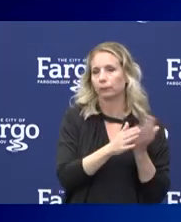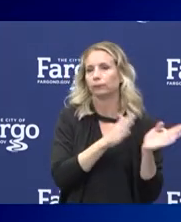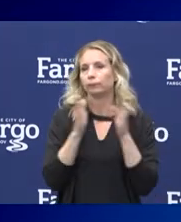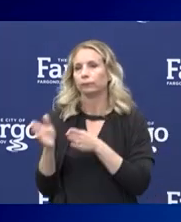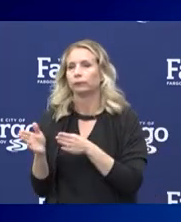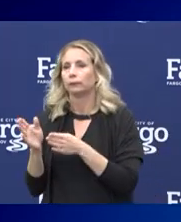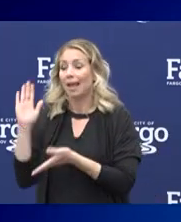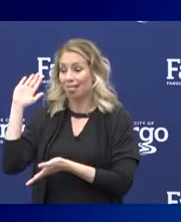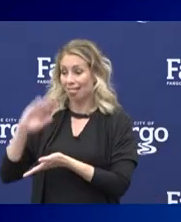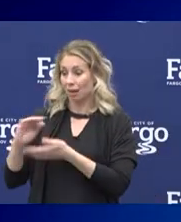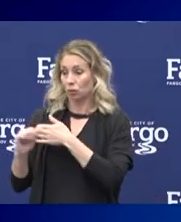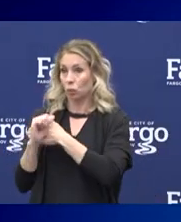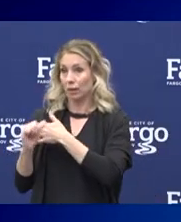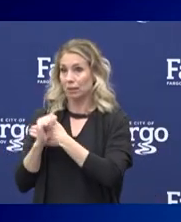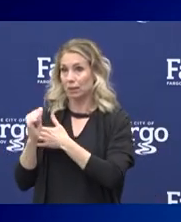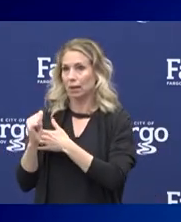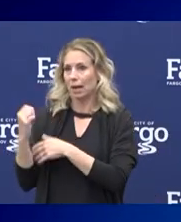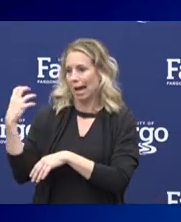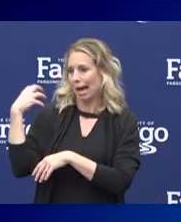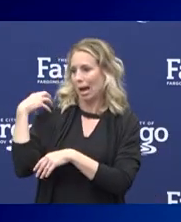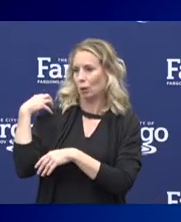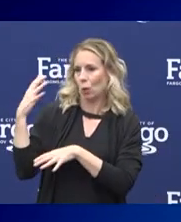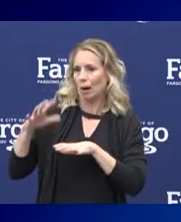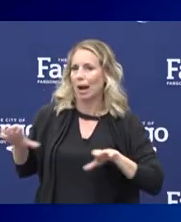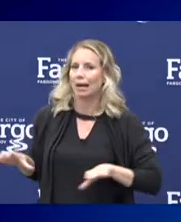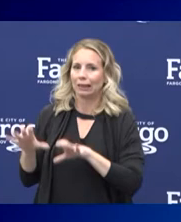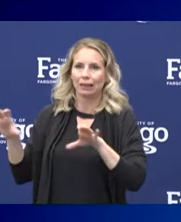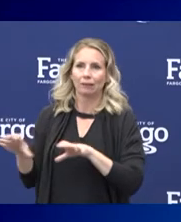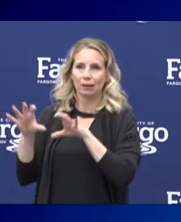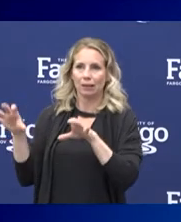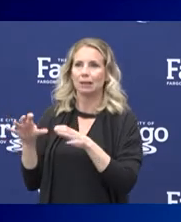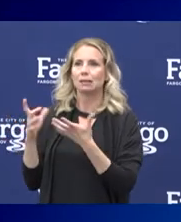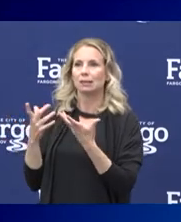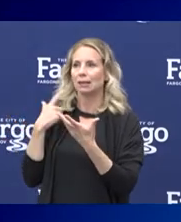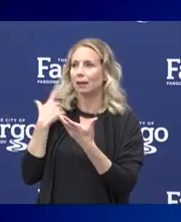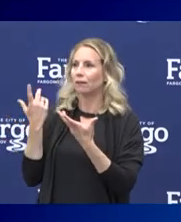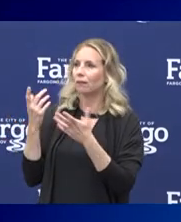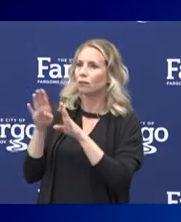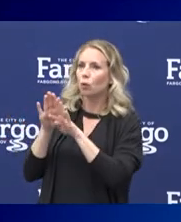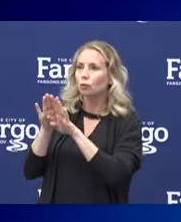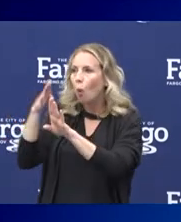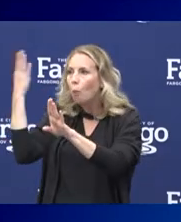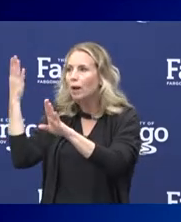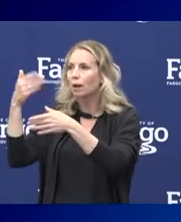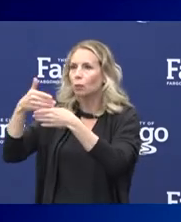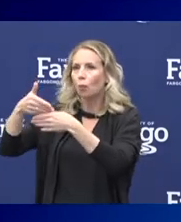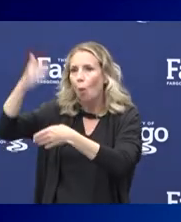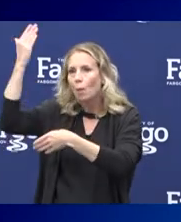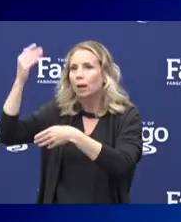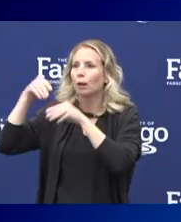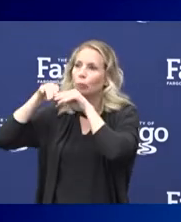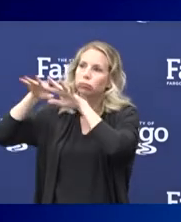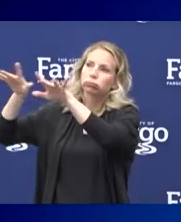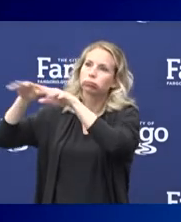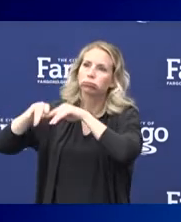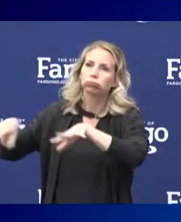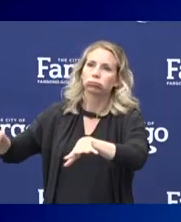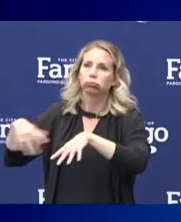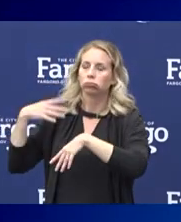those respiratory droplets get swept away very quickly and very efficiently. So those outdoor activities are much, much lower risk.